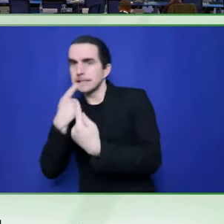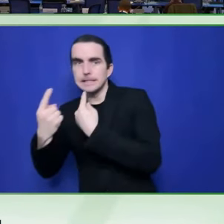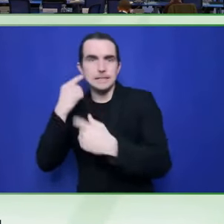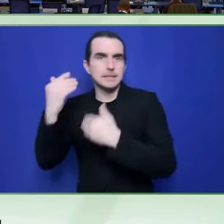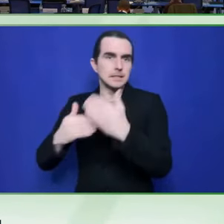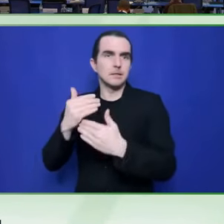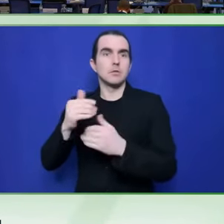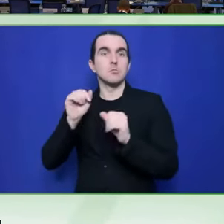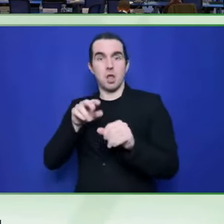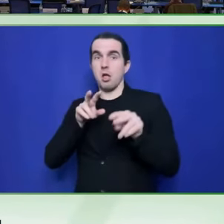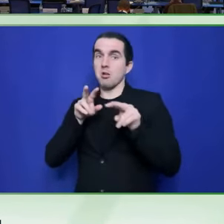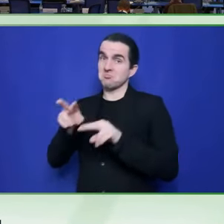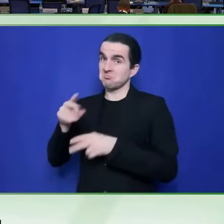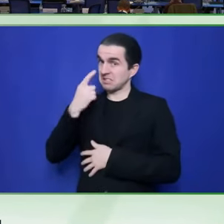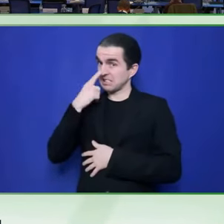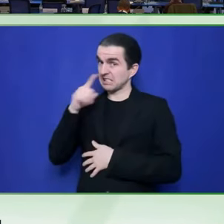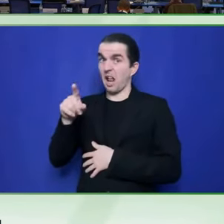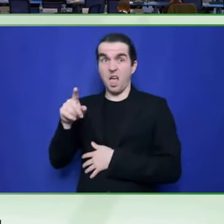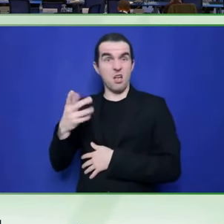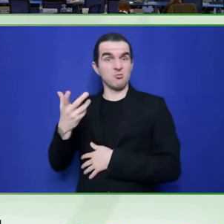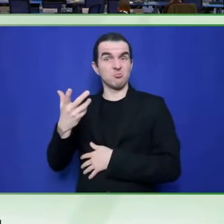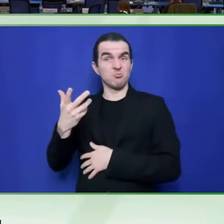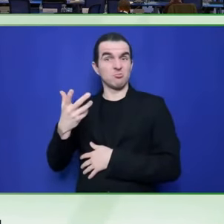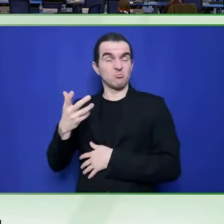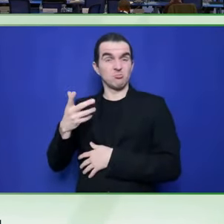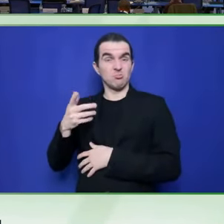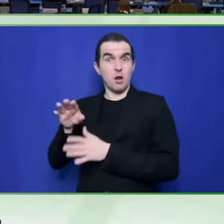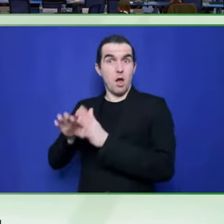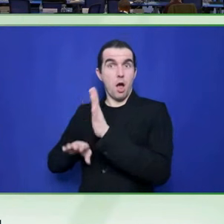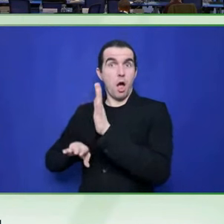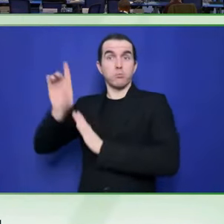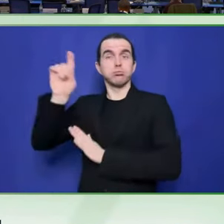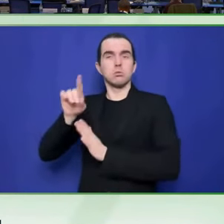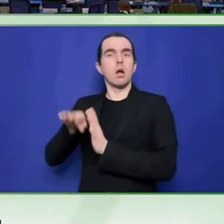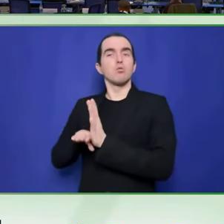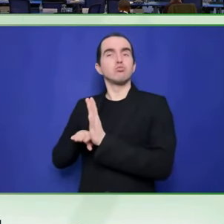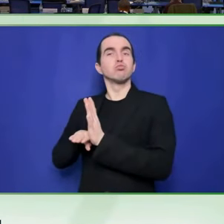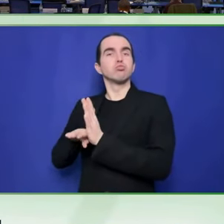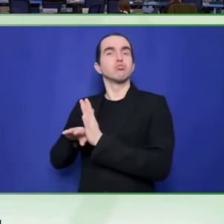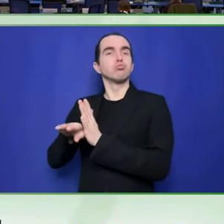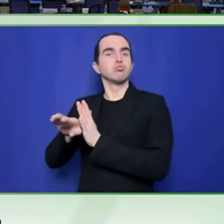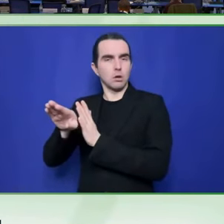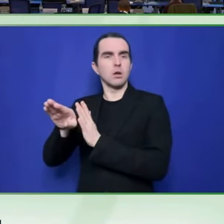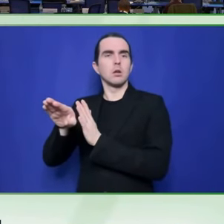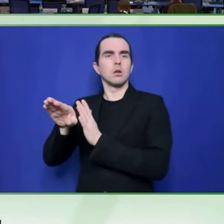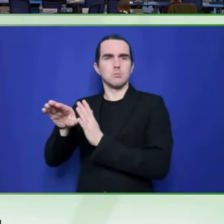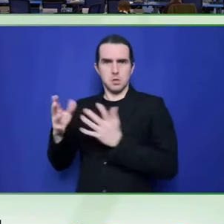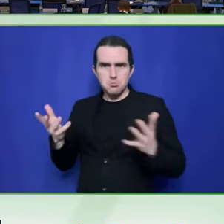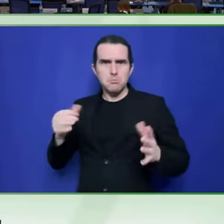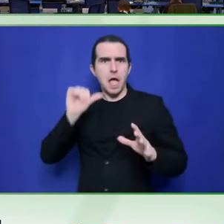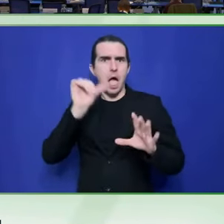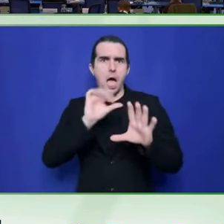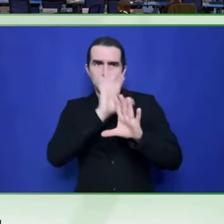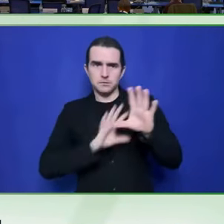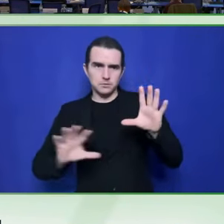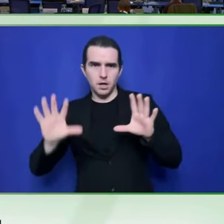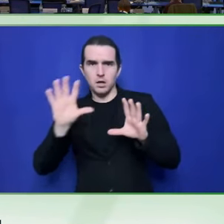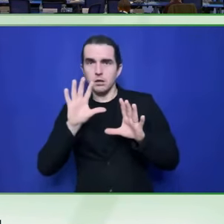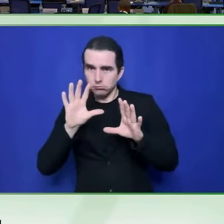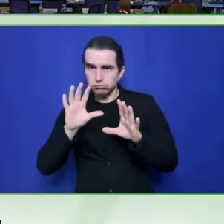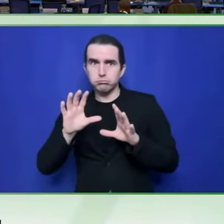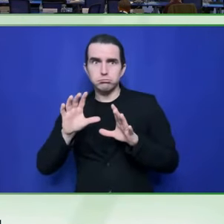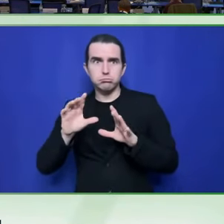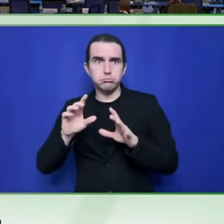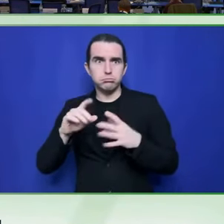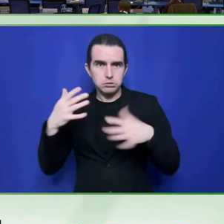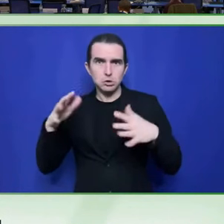which is going beyond the social development and social welfare, uh, arena, so to speak. Or